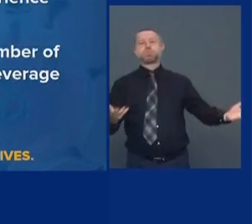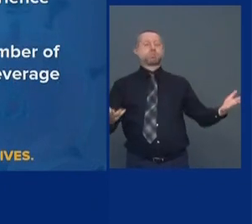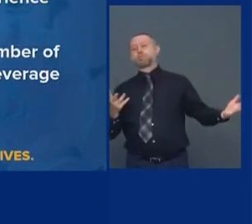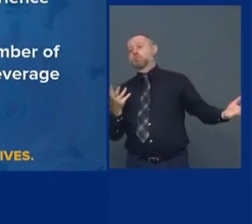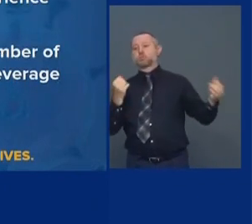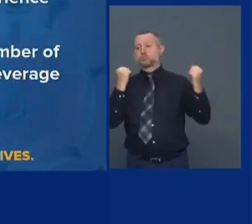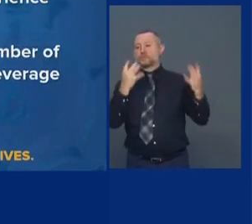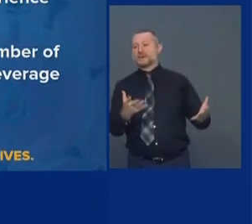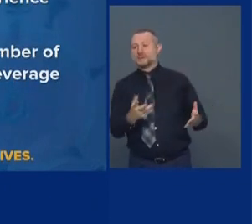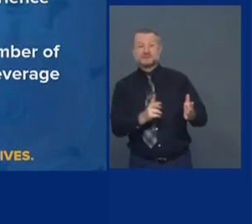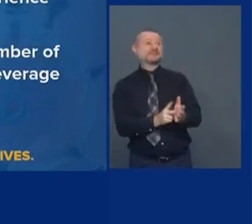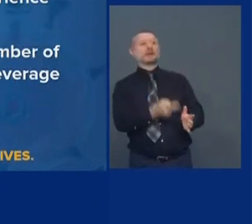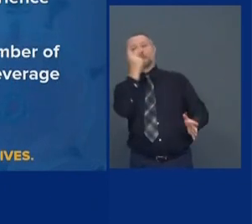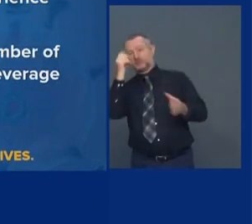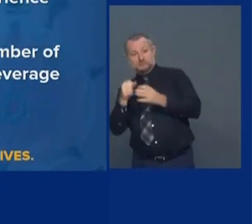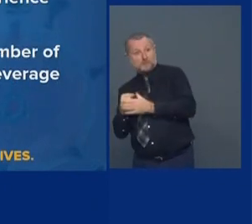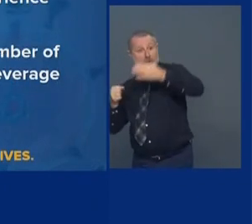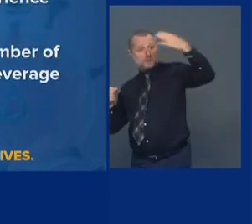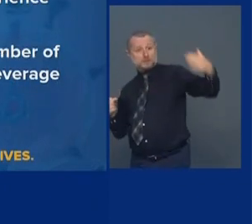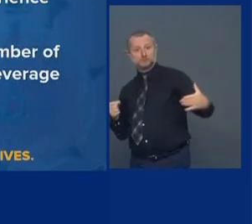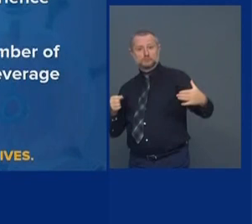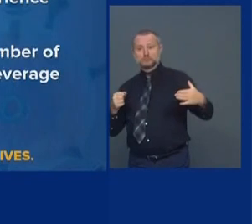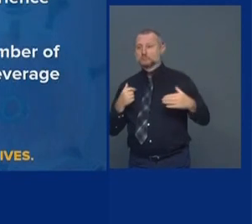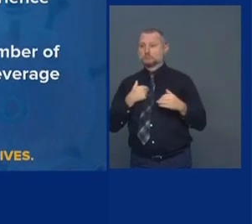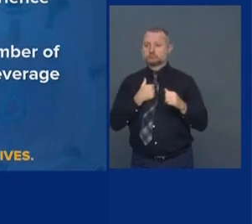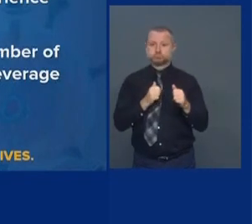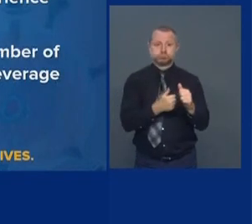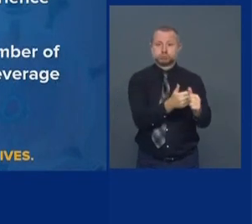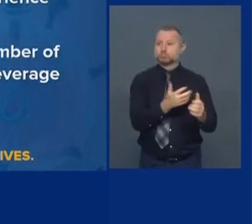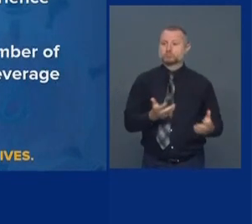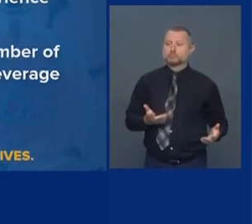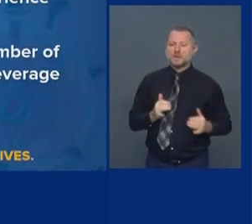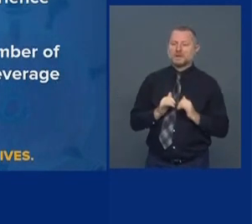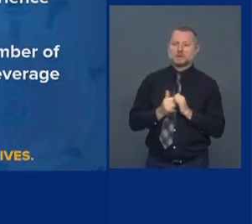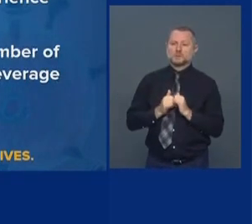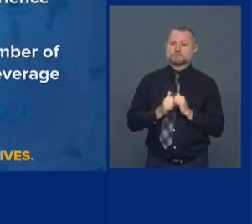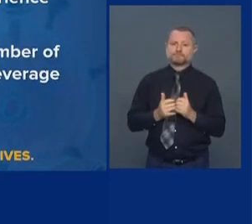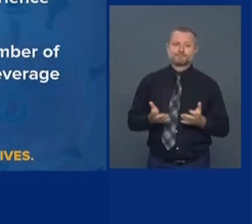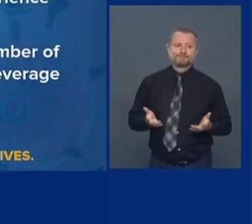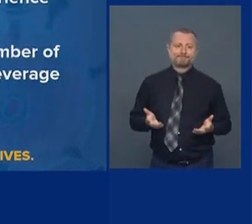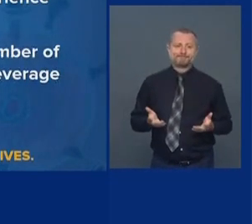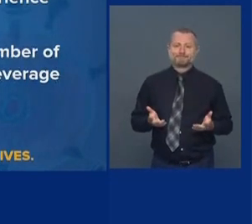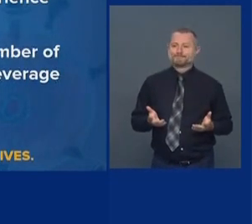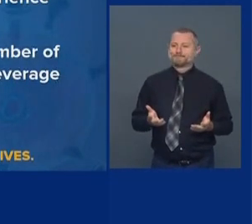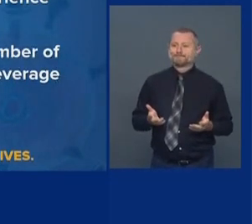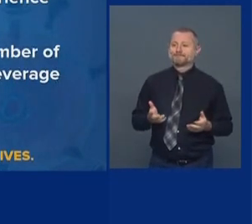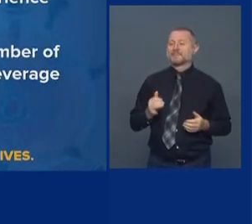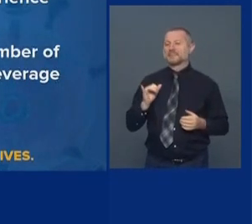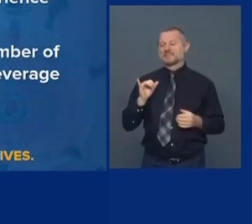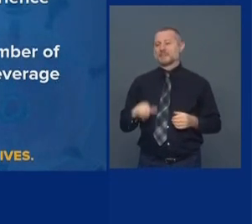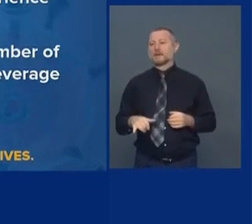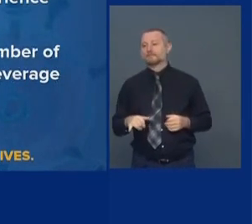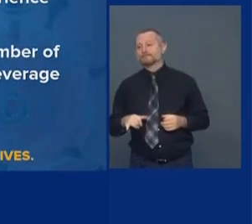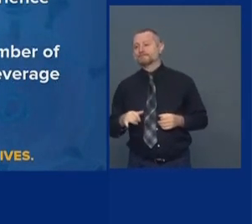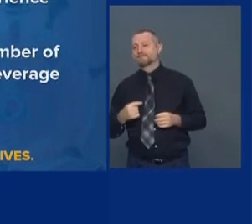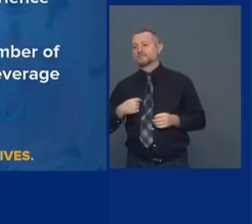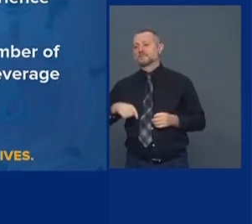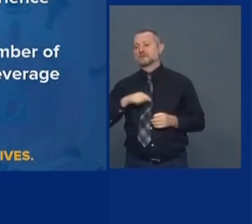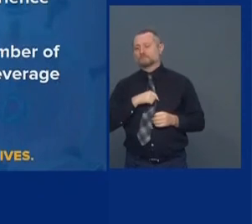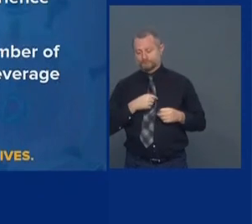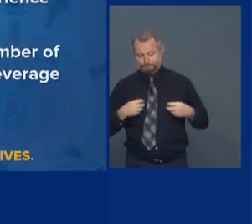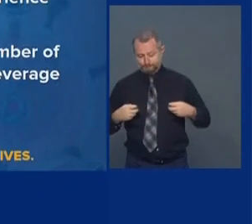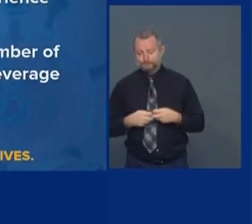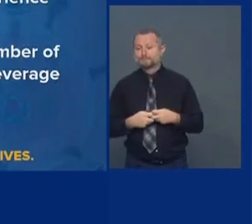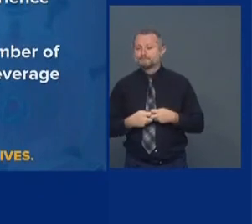establishments that you need to monitor. How do you do that? That's the conundrum that we